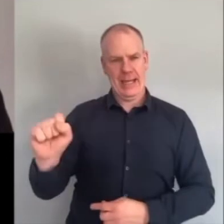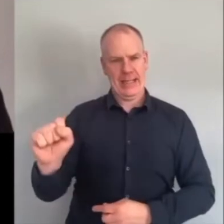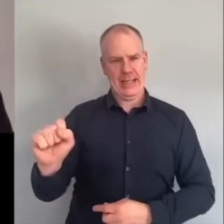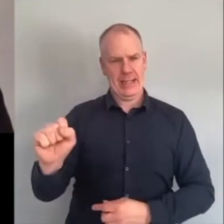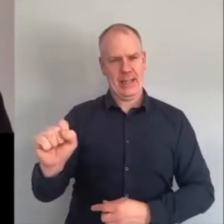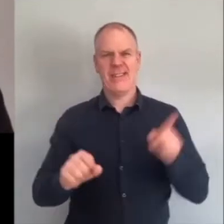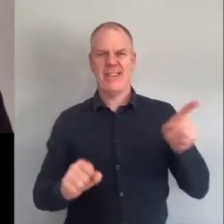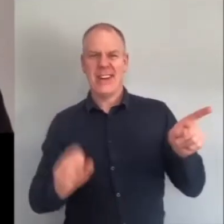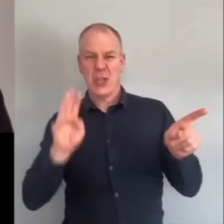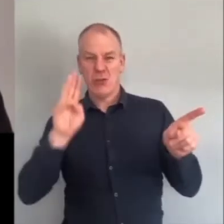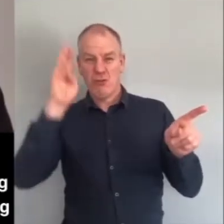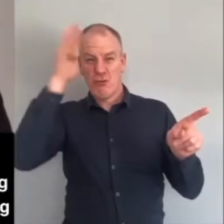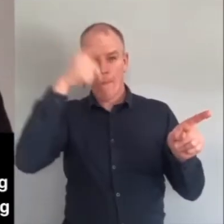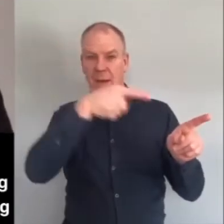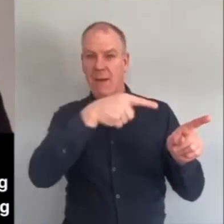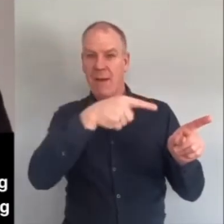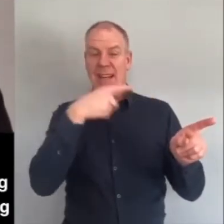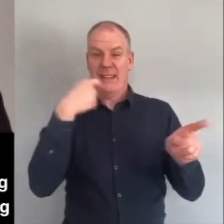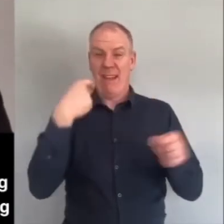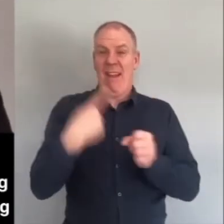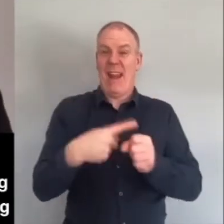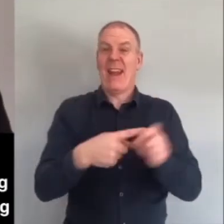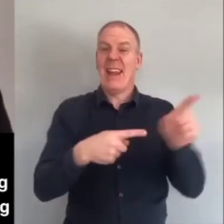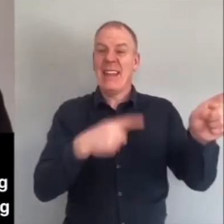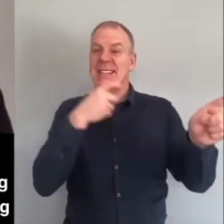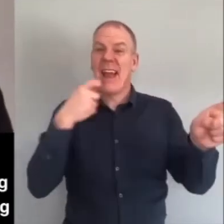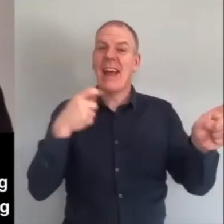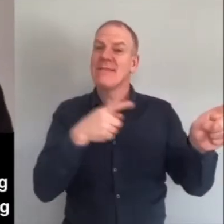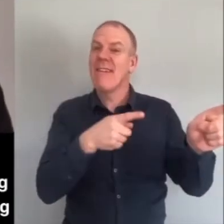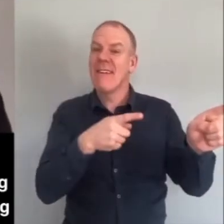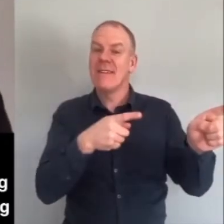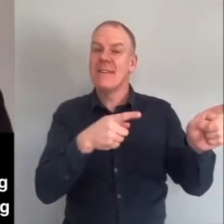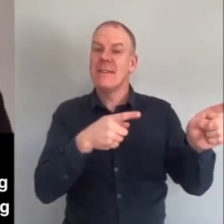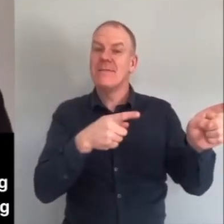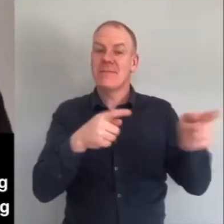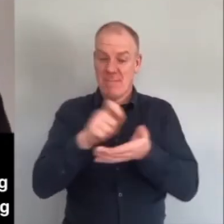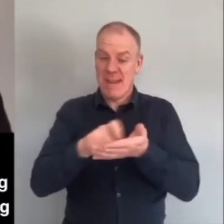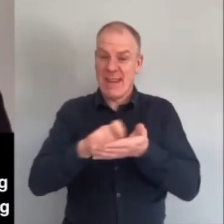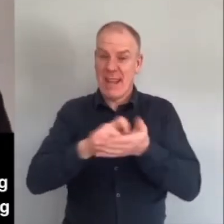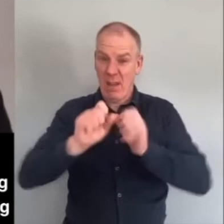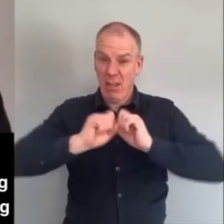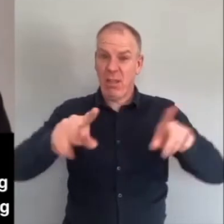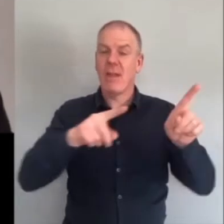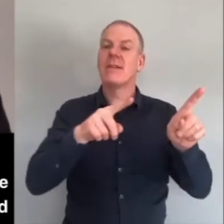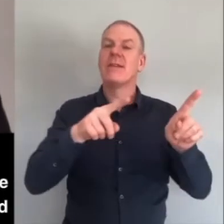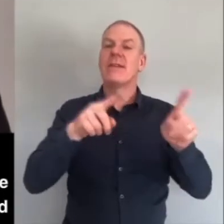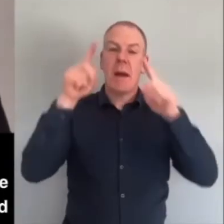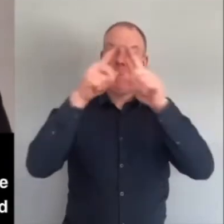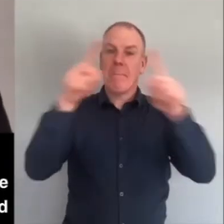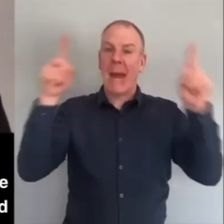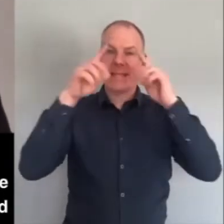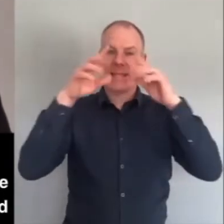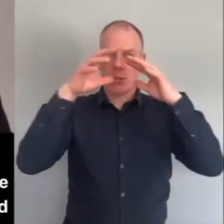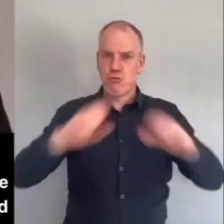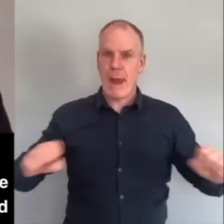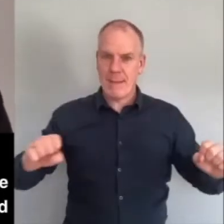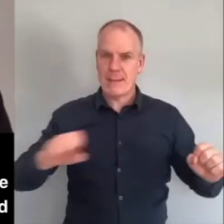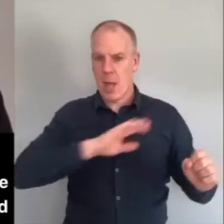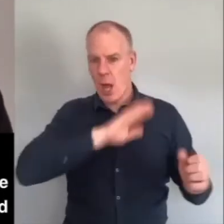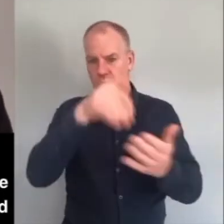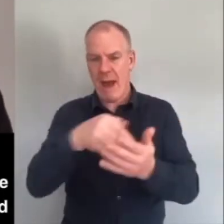repeated his claims. We said, well, the candidate is saying that there are Mexican rapists coming in. We should have said